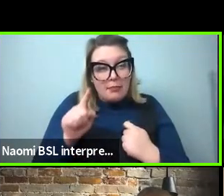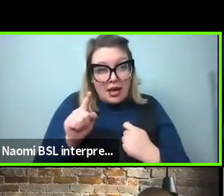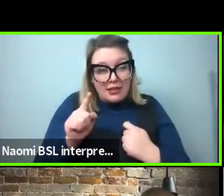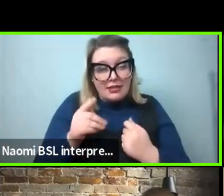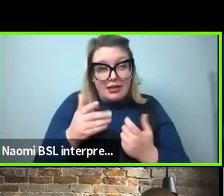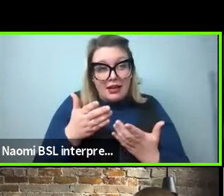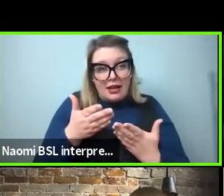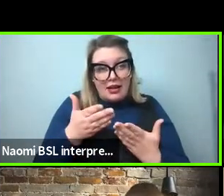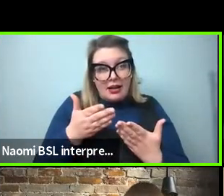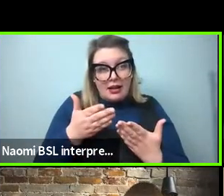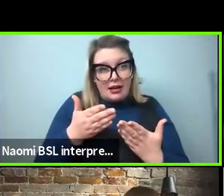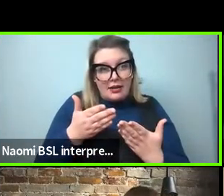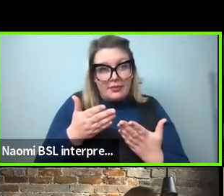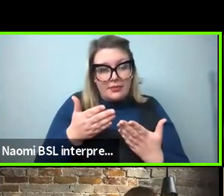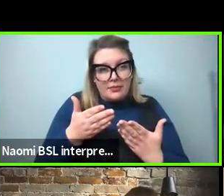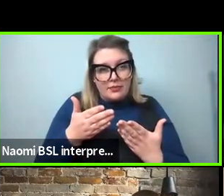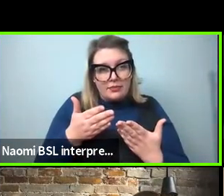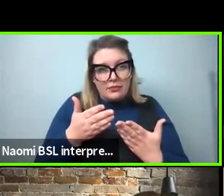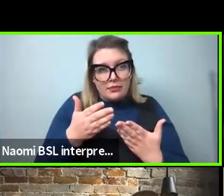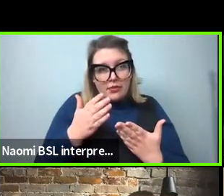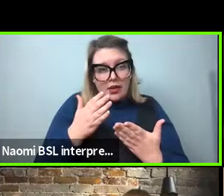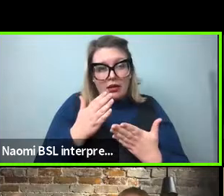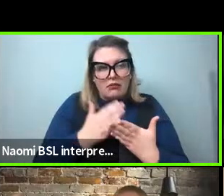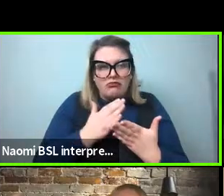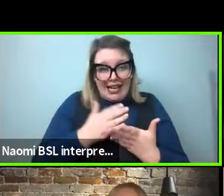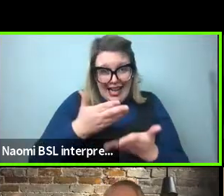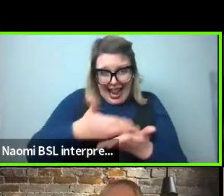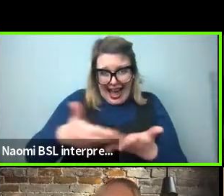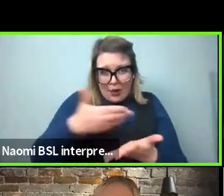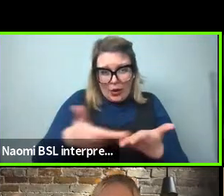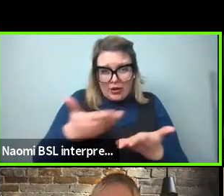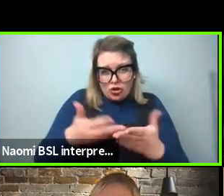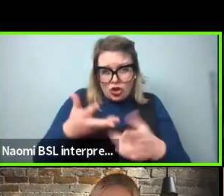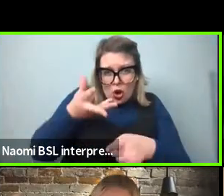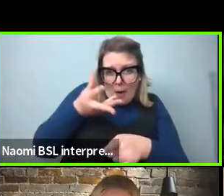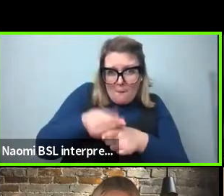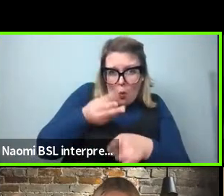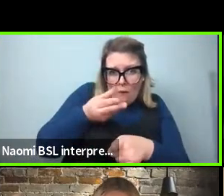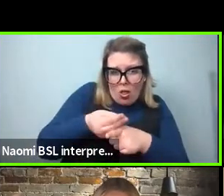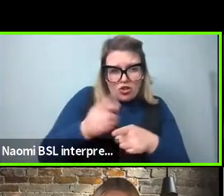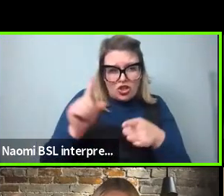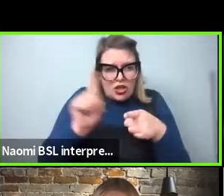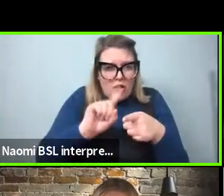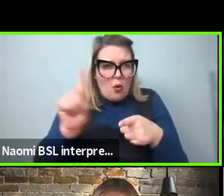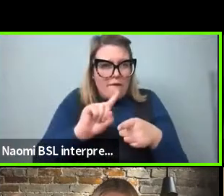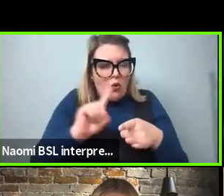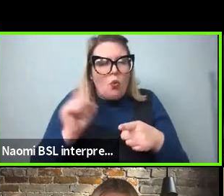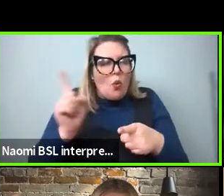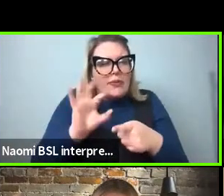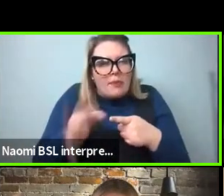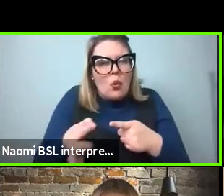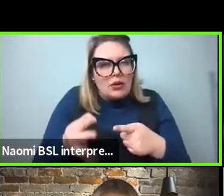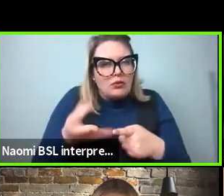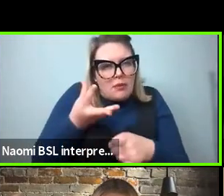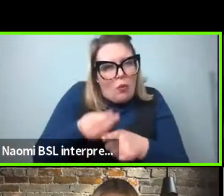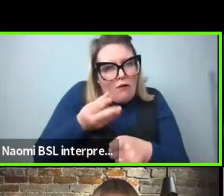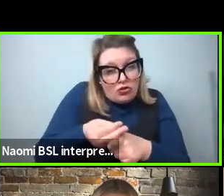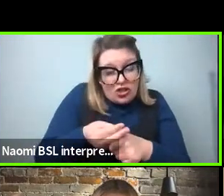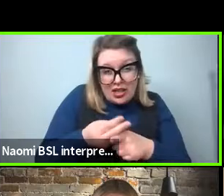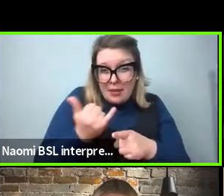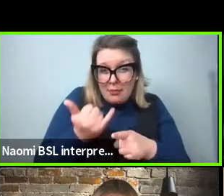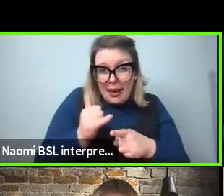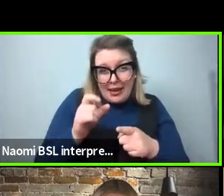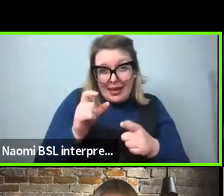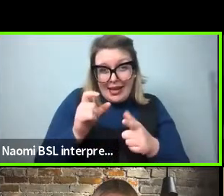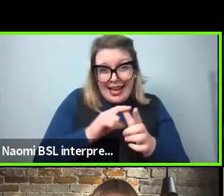um, well, what's the point of having morphology in some ways, you know, case marking and some, you know, case marking might be helpful to